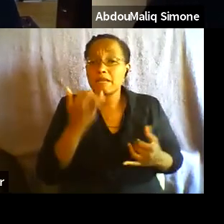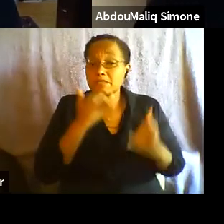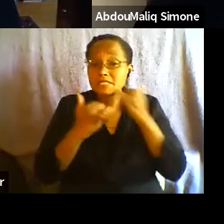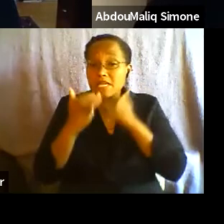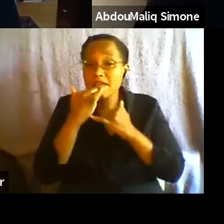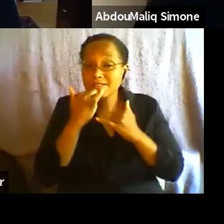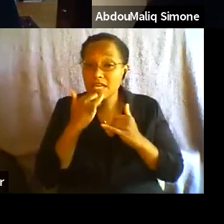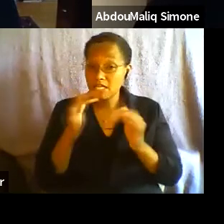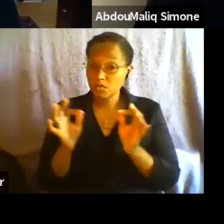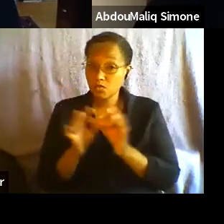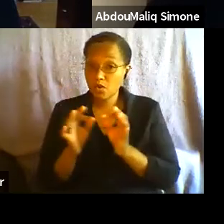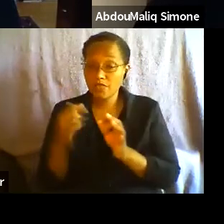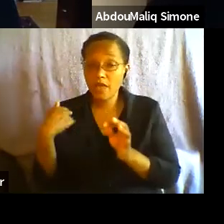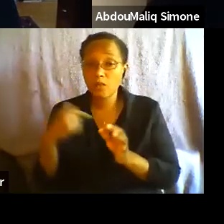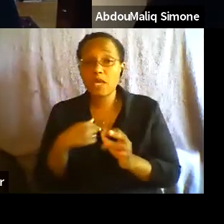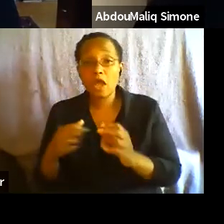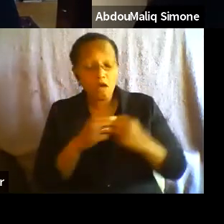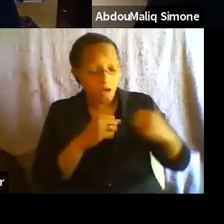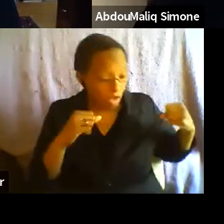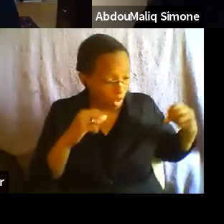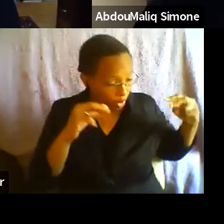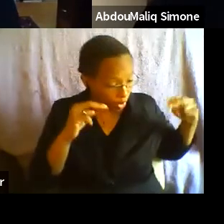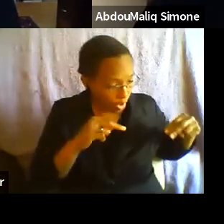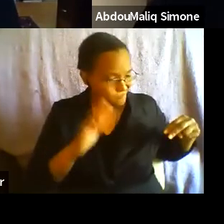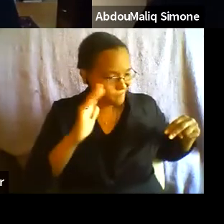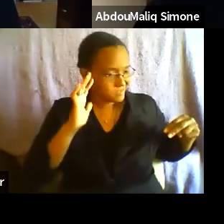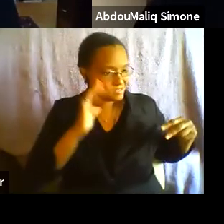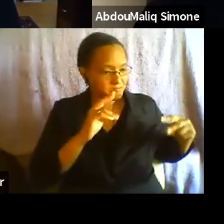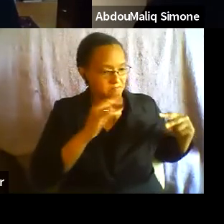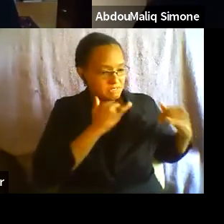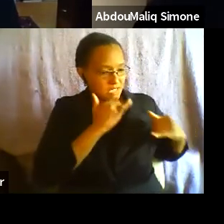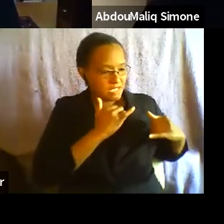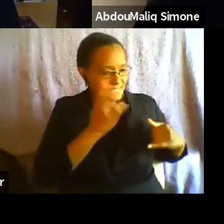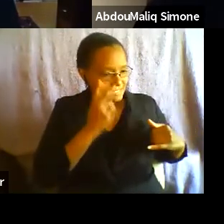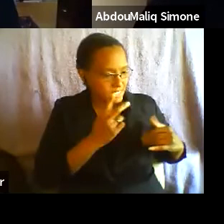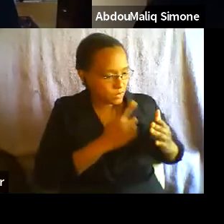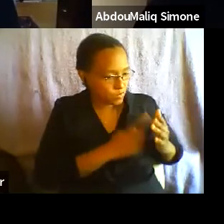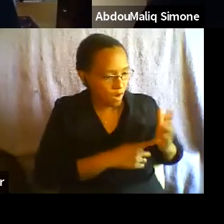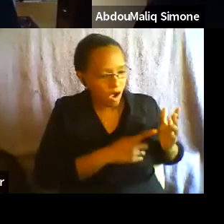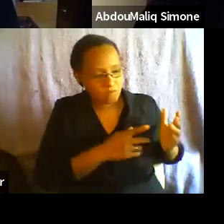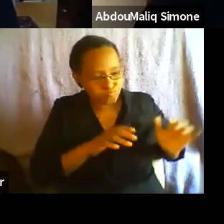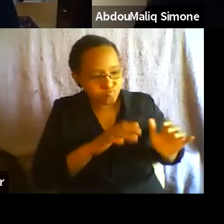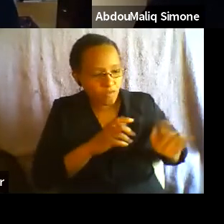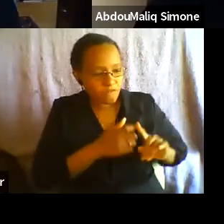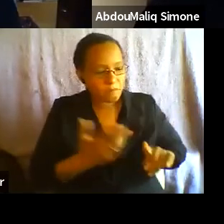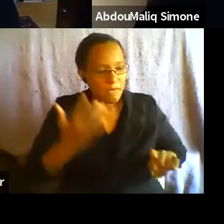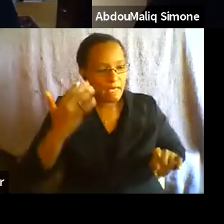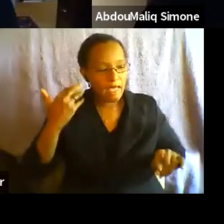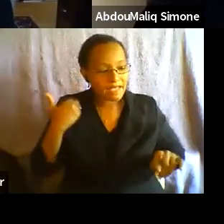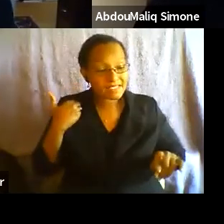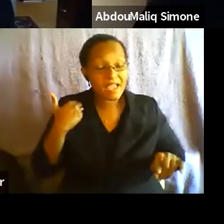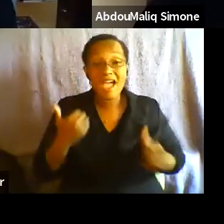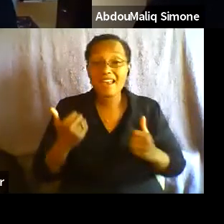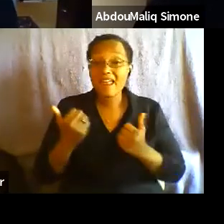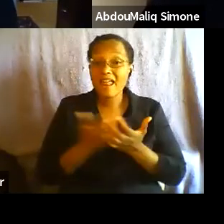mistakes and those repertoires of resistance that we have. And, and certainly I think anything coming into the future because of all this